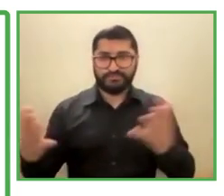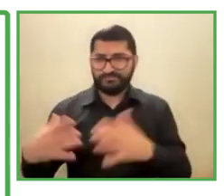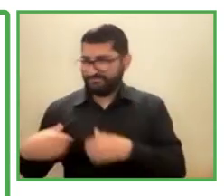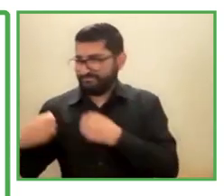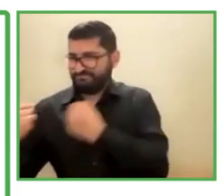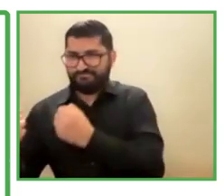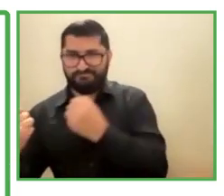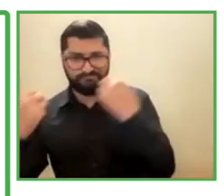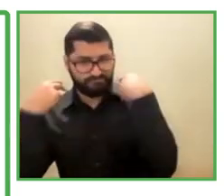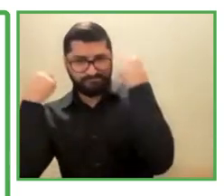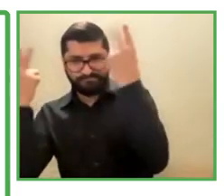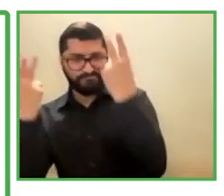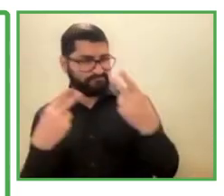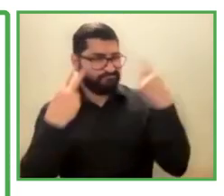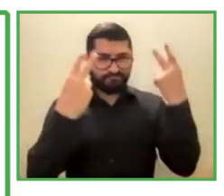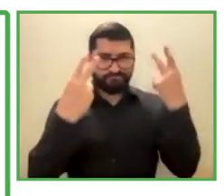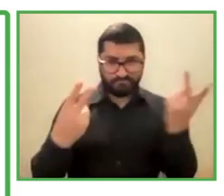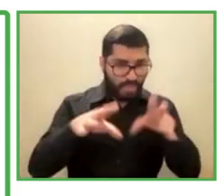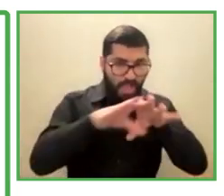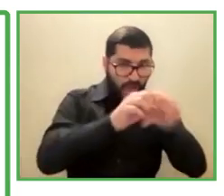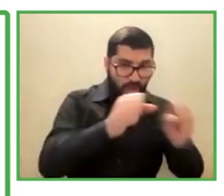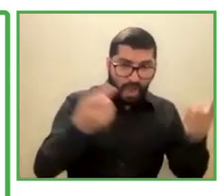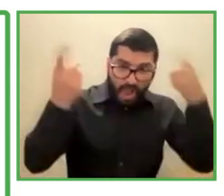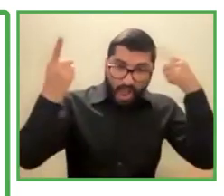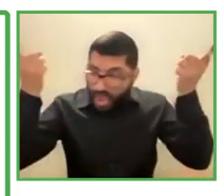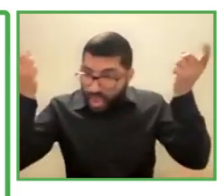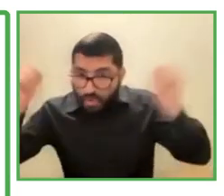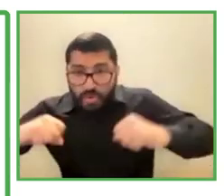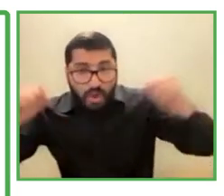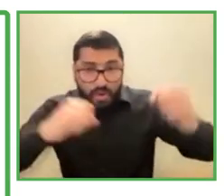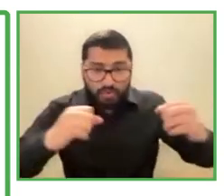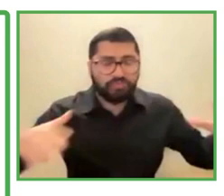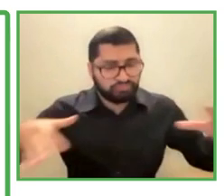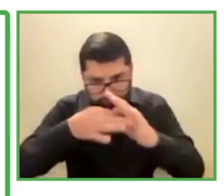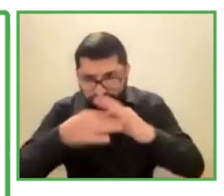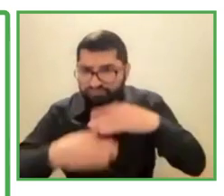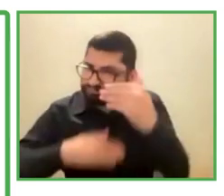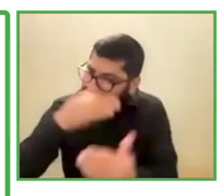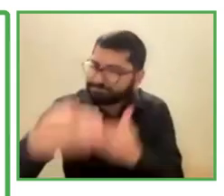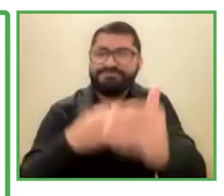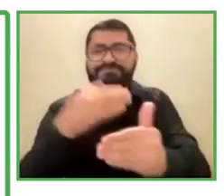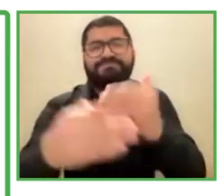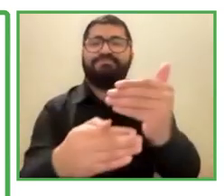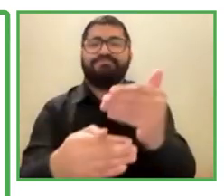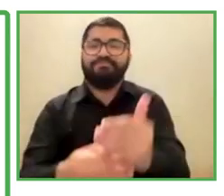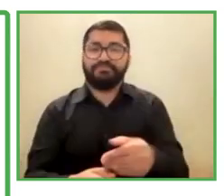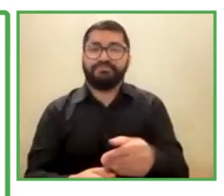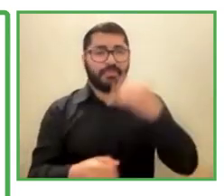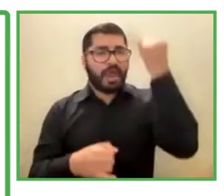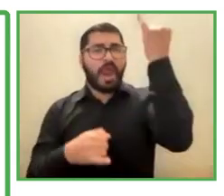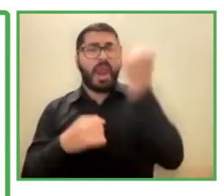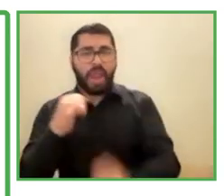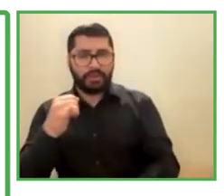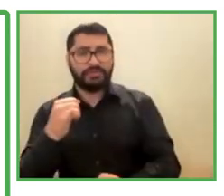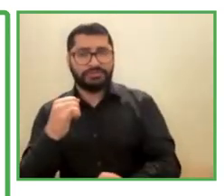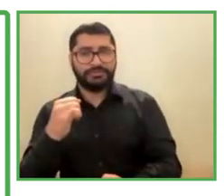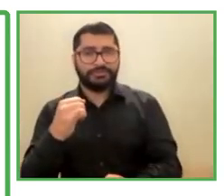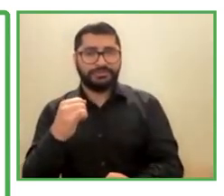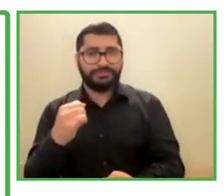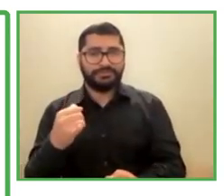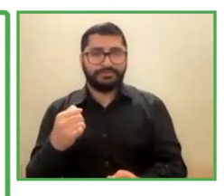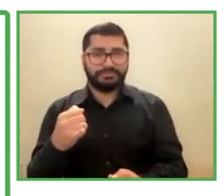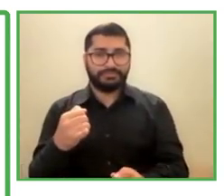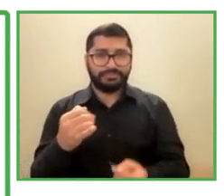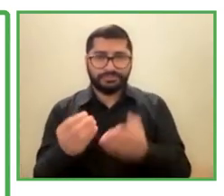both sides so that this pride and to make the program progress. progress. to conclude,